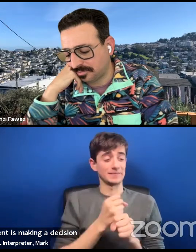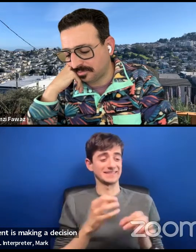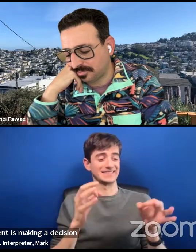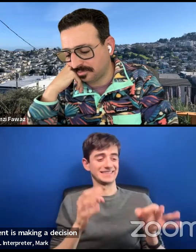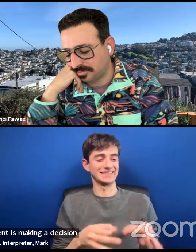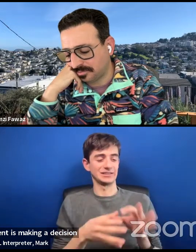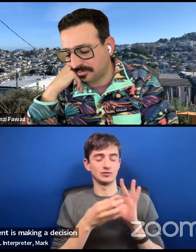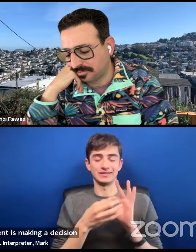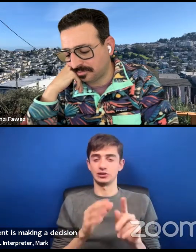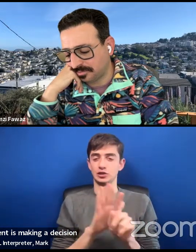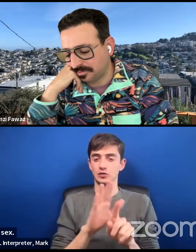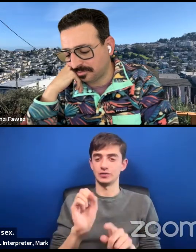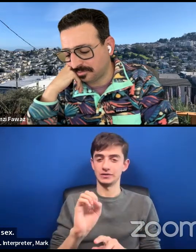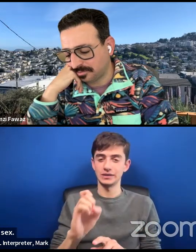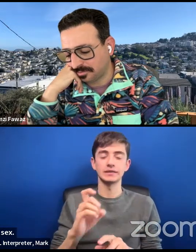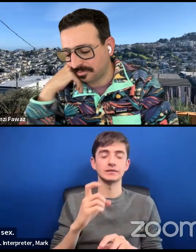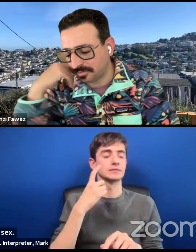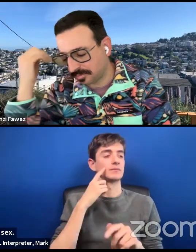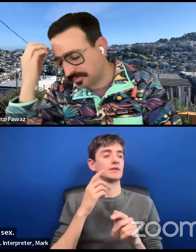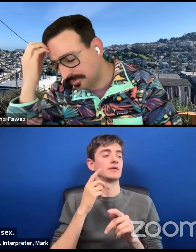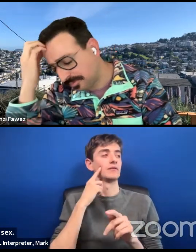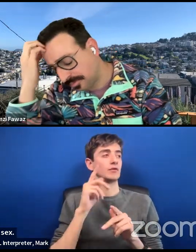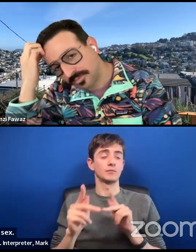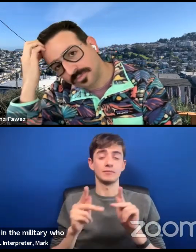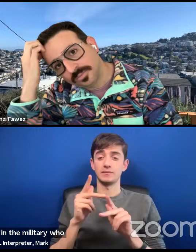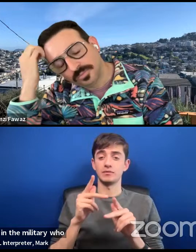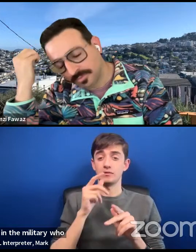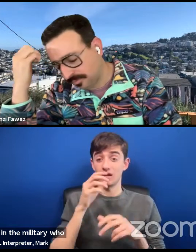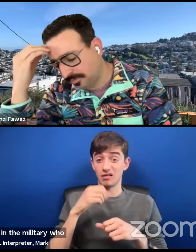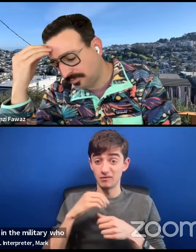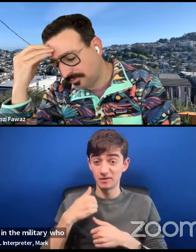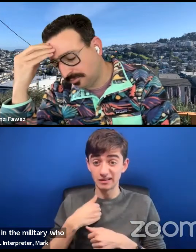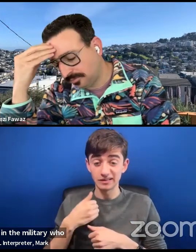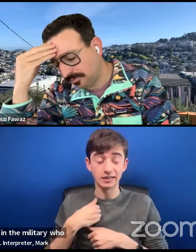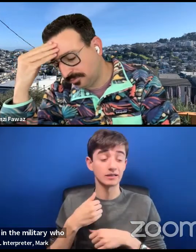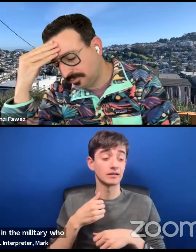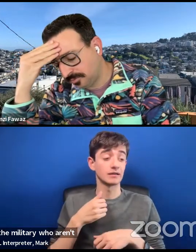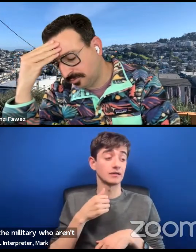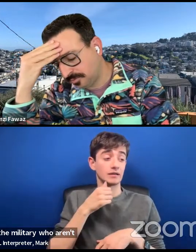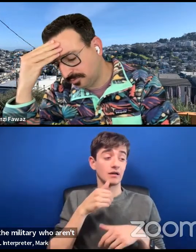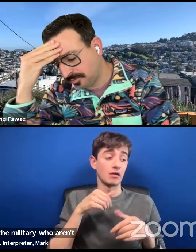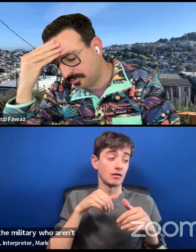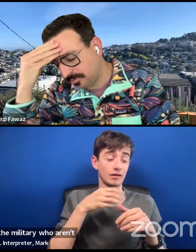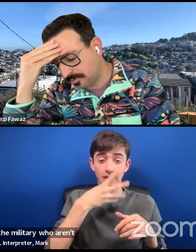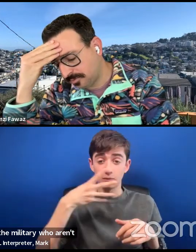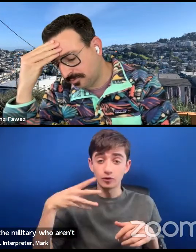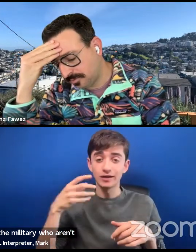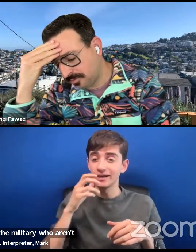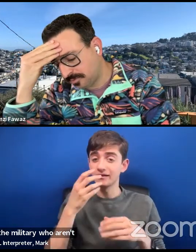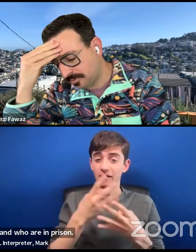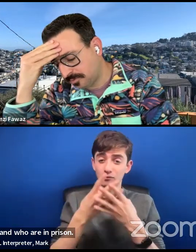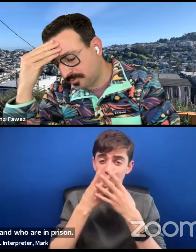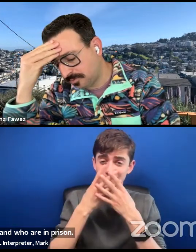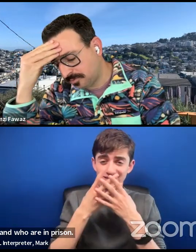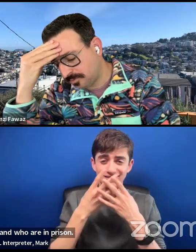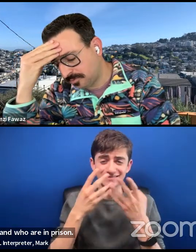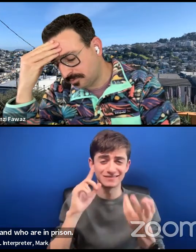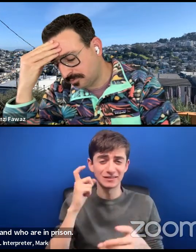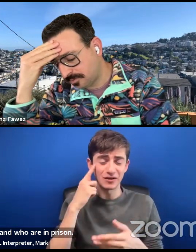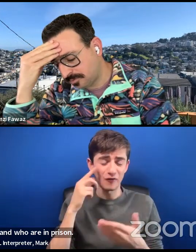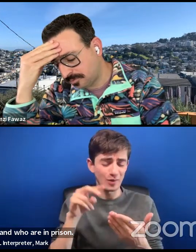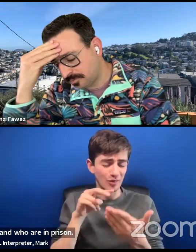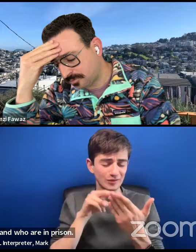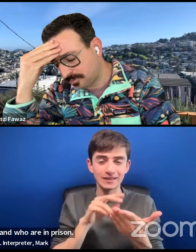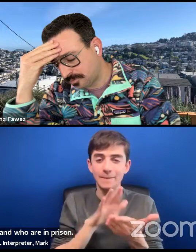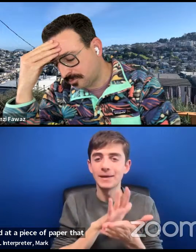people who aren't in the military, who aren't crossing, coming into the US and weren't in prison, the government is looking at a piece of paper